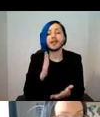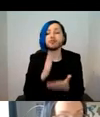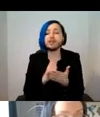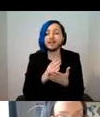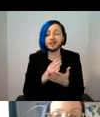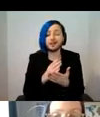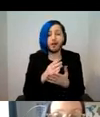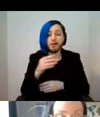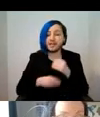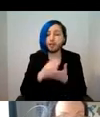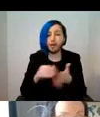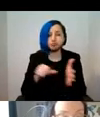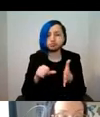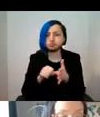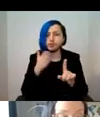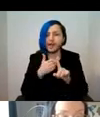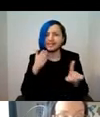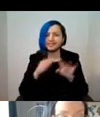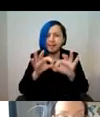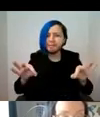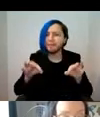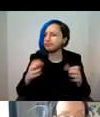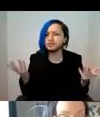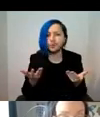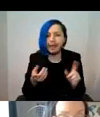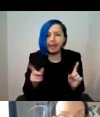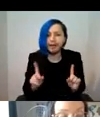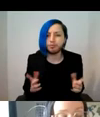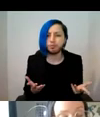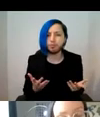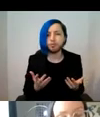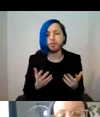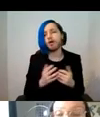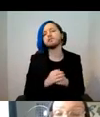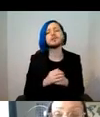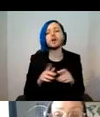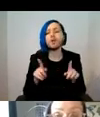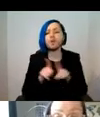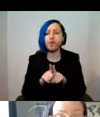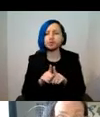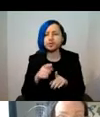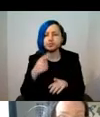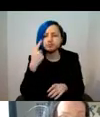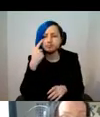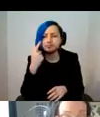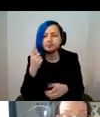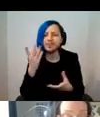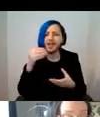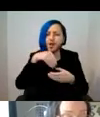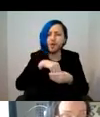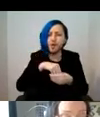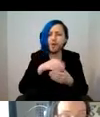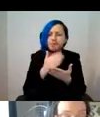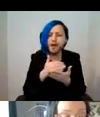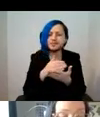difficult to identify its boundaries and to identify and distinguish the core elements of an acquisition from